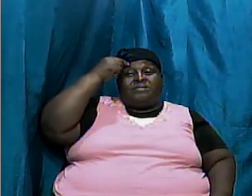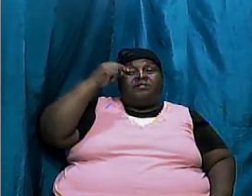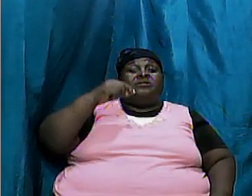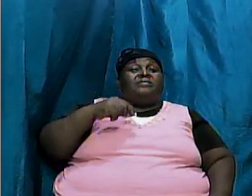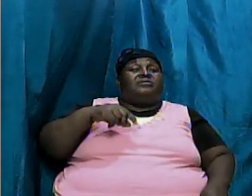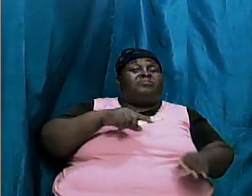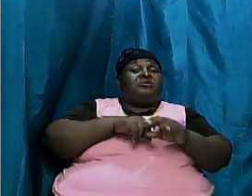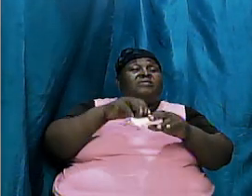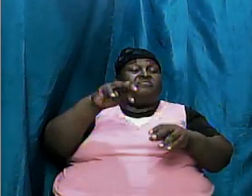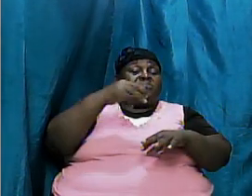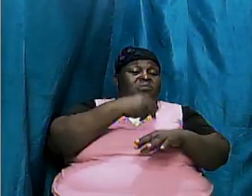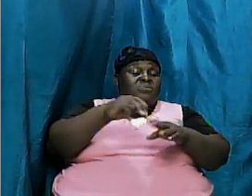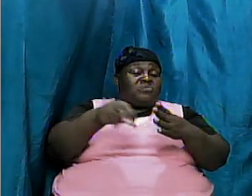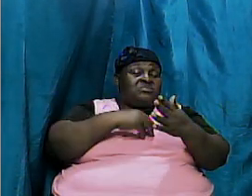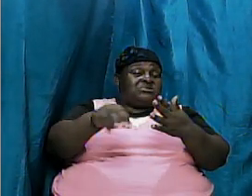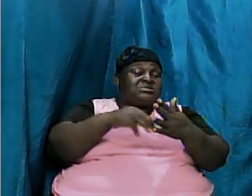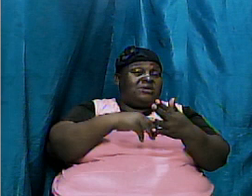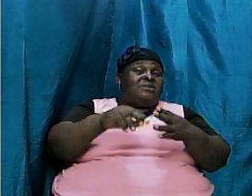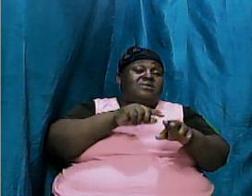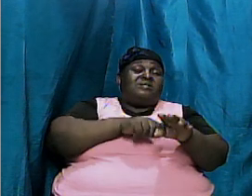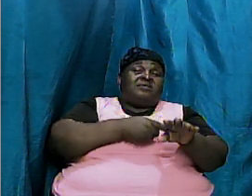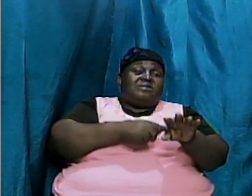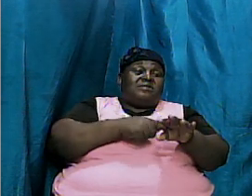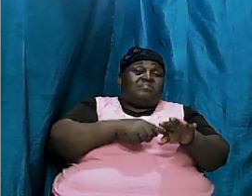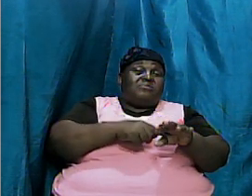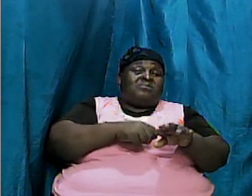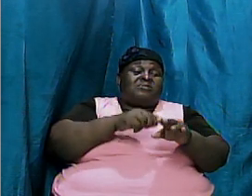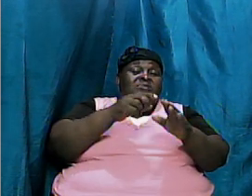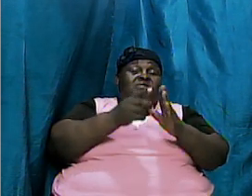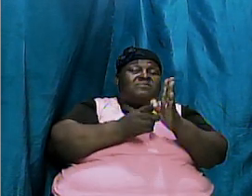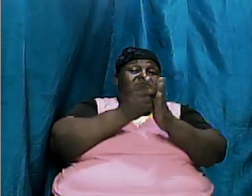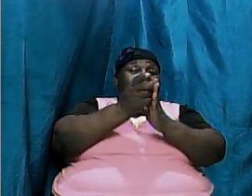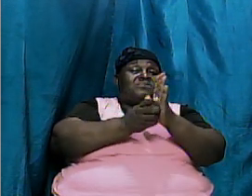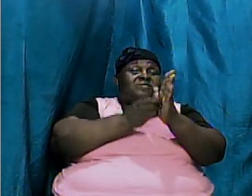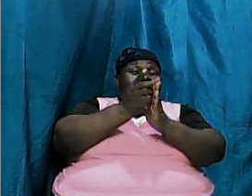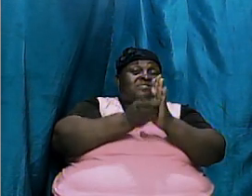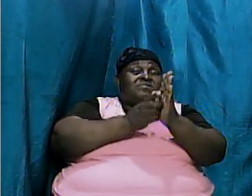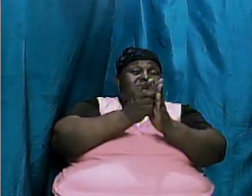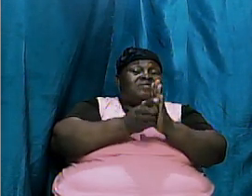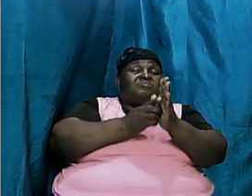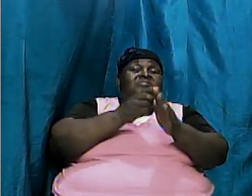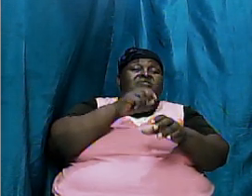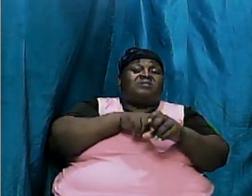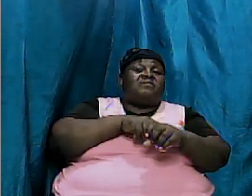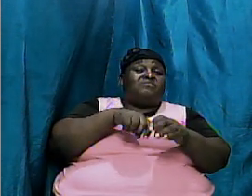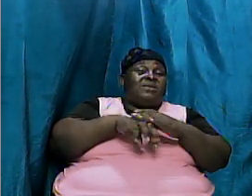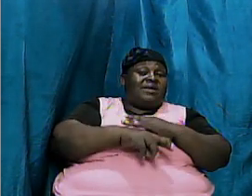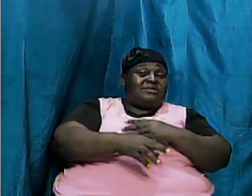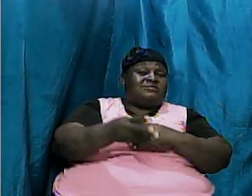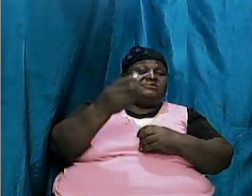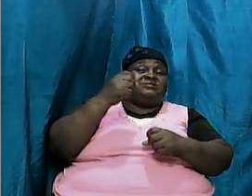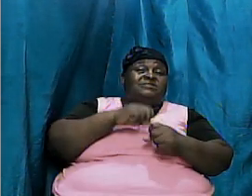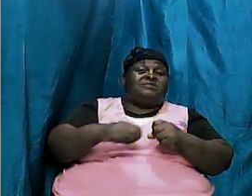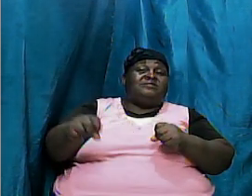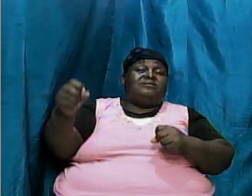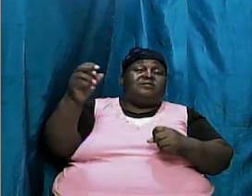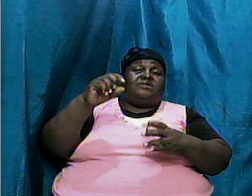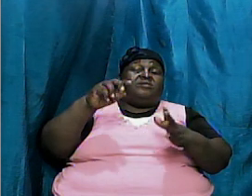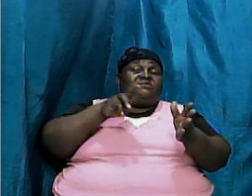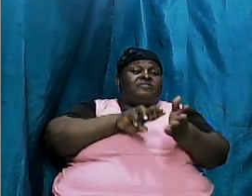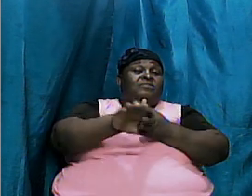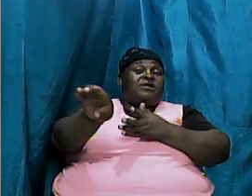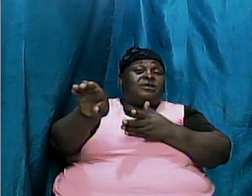music the beginning of art the beginning of agriculture the beginning of crime